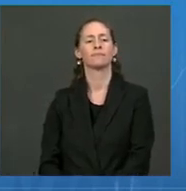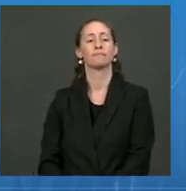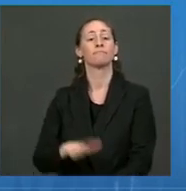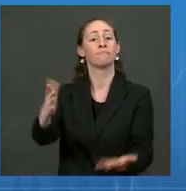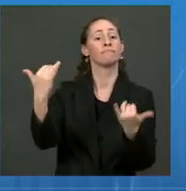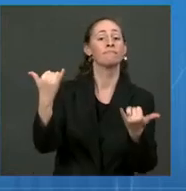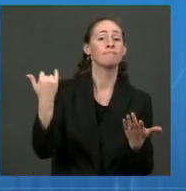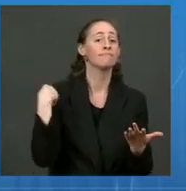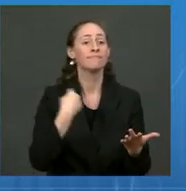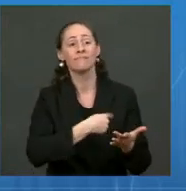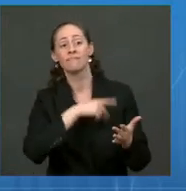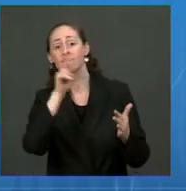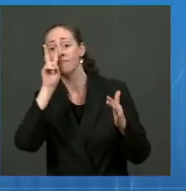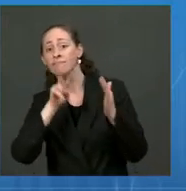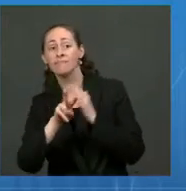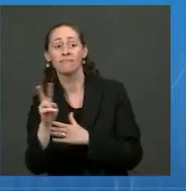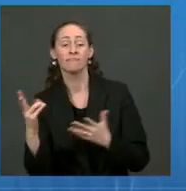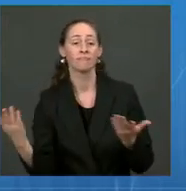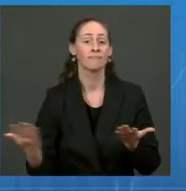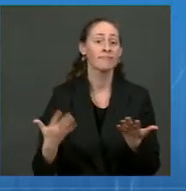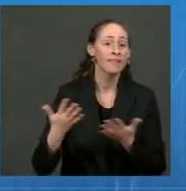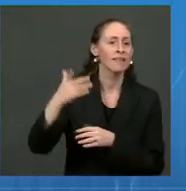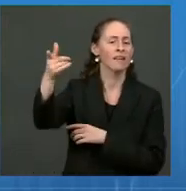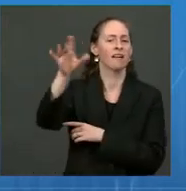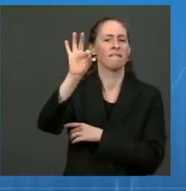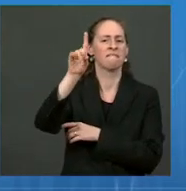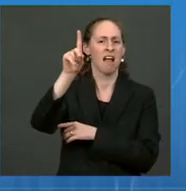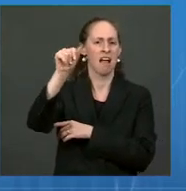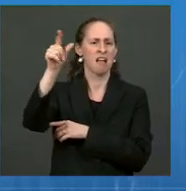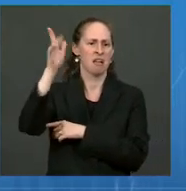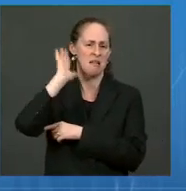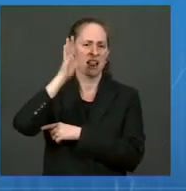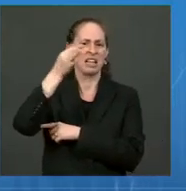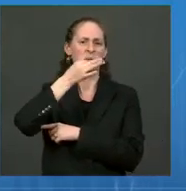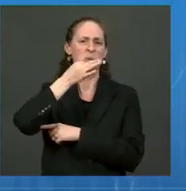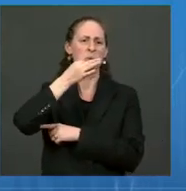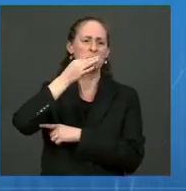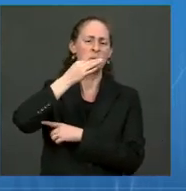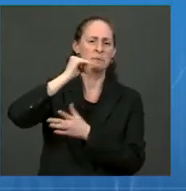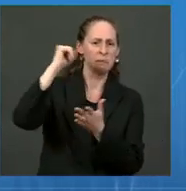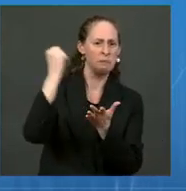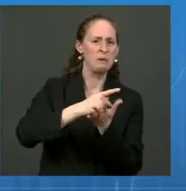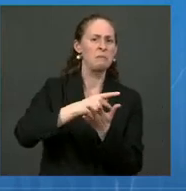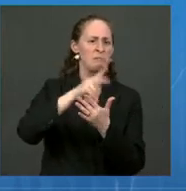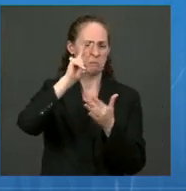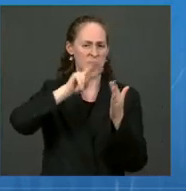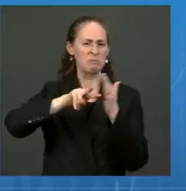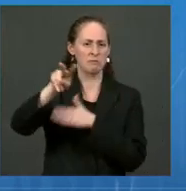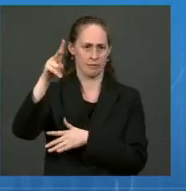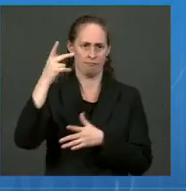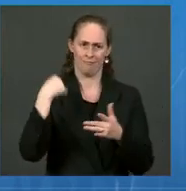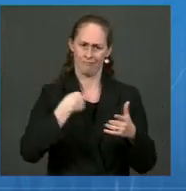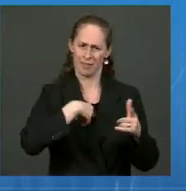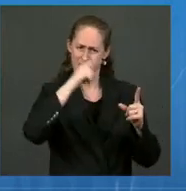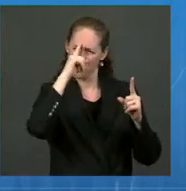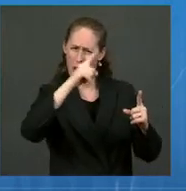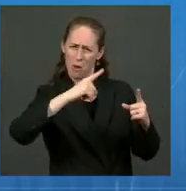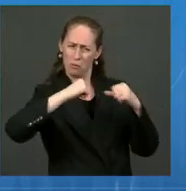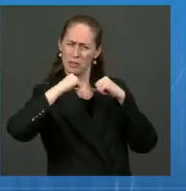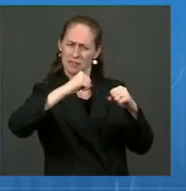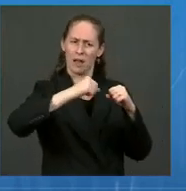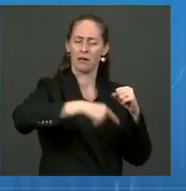authorization for vaccines for children, I want to emphasize ways we can continue to protect our children today.